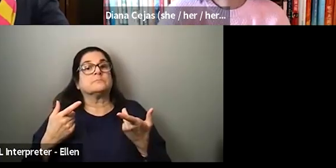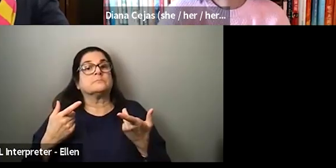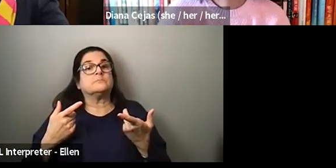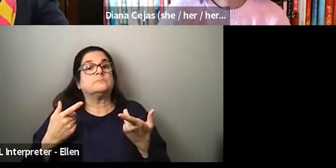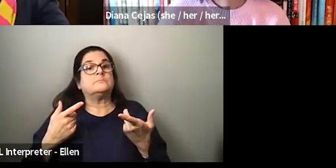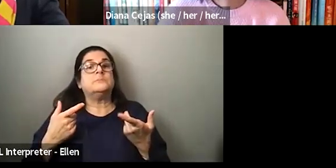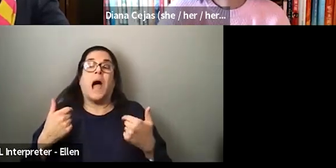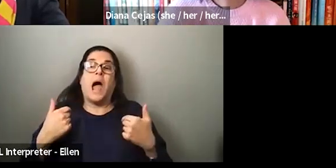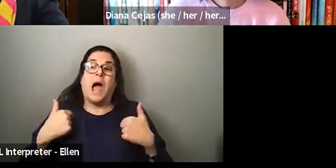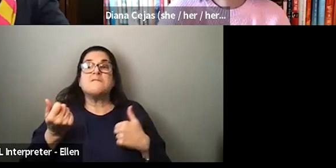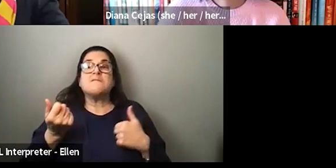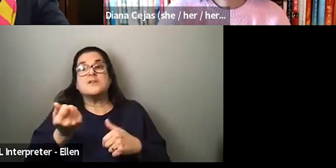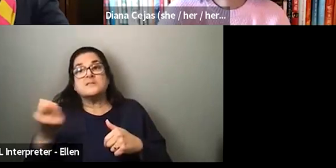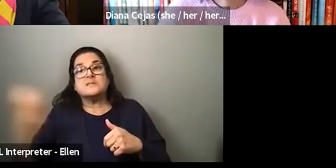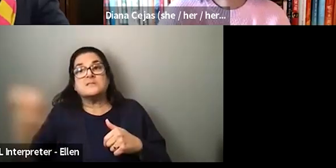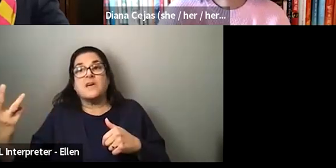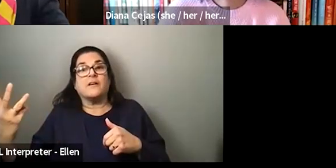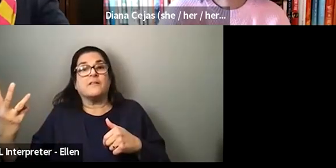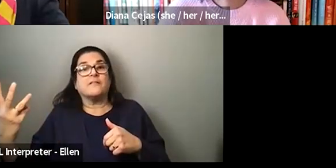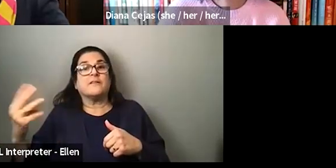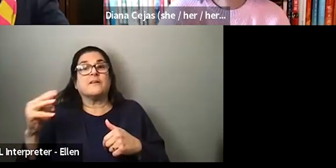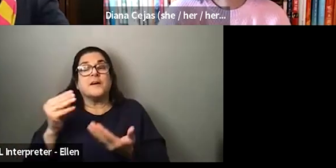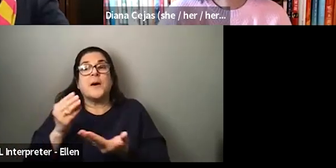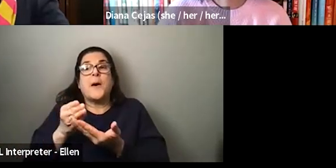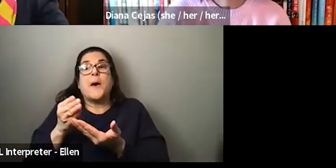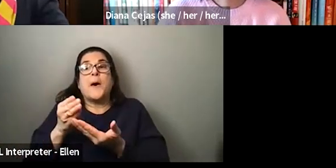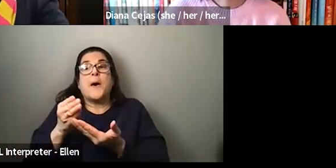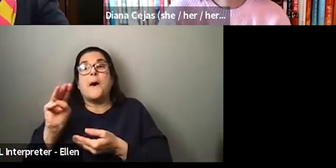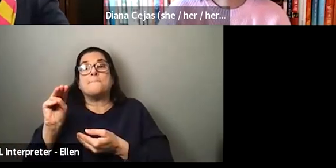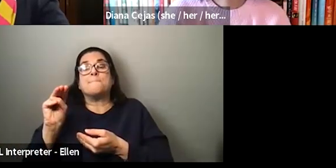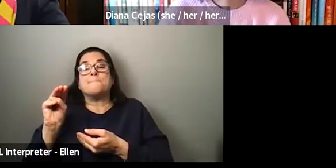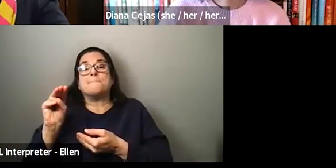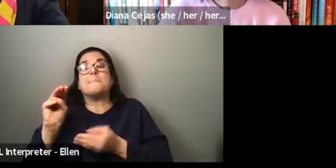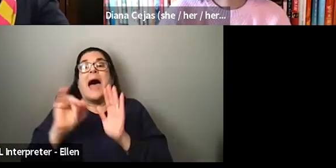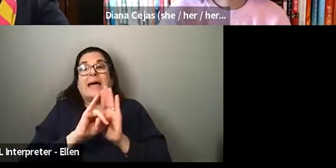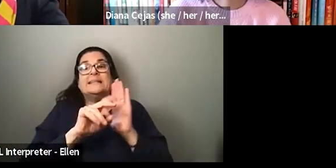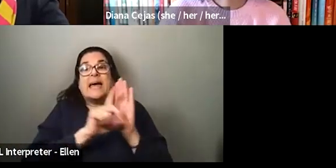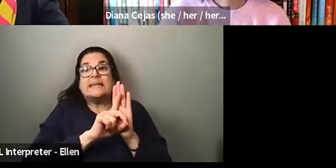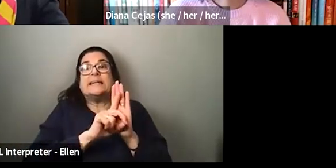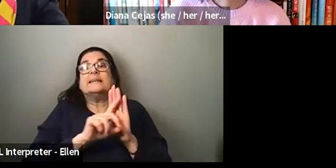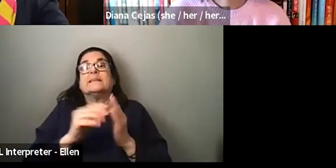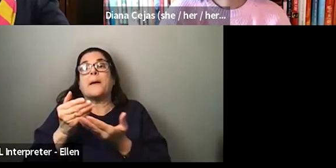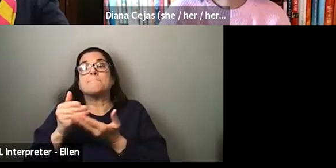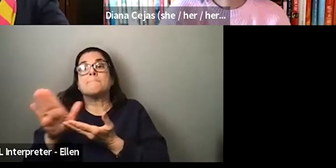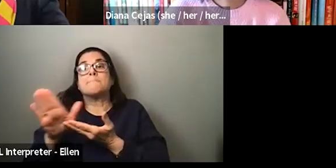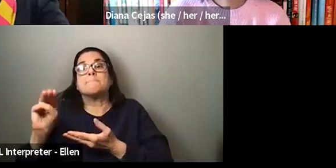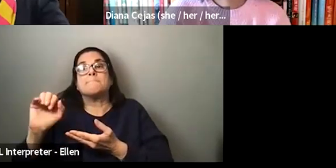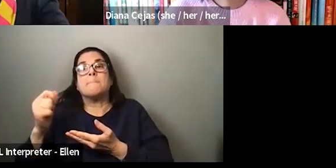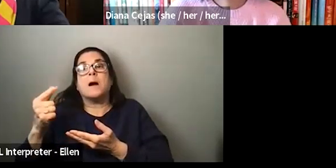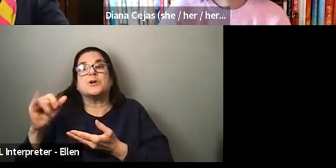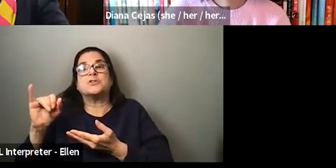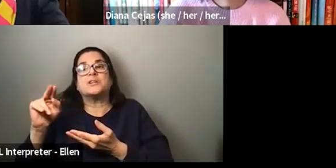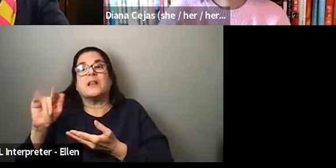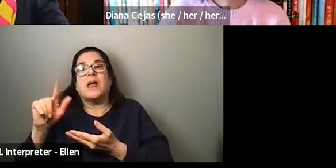couple different, uh, marginalized, um, identities. So there's always a tendency for, um,